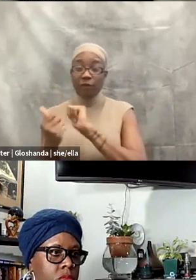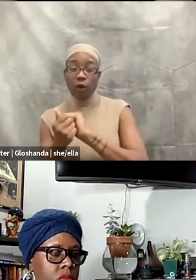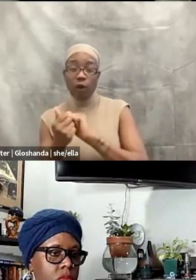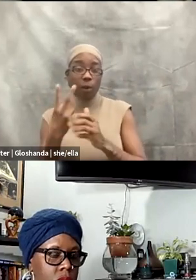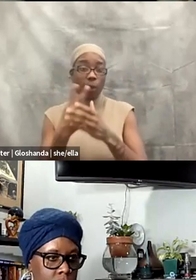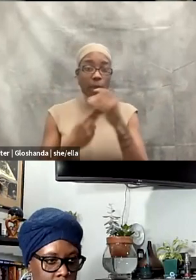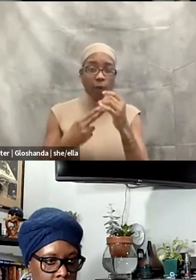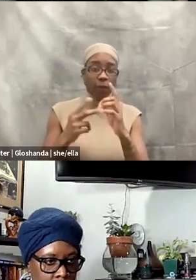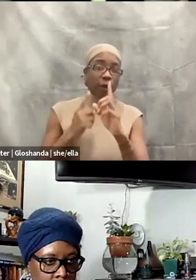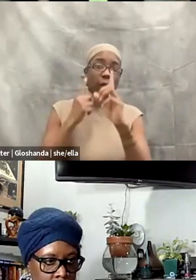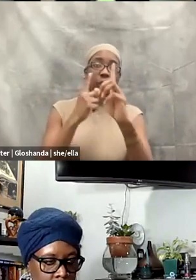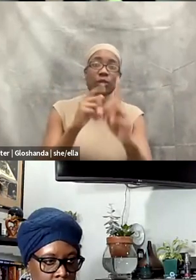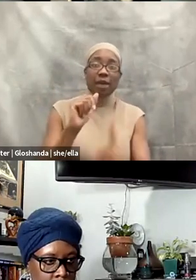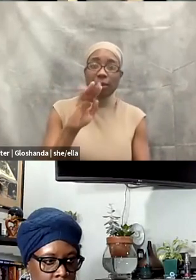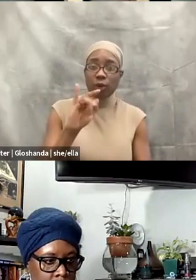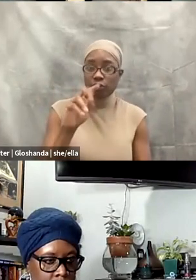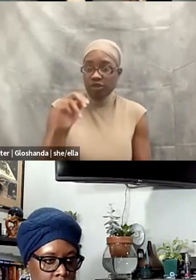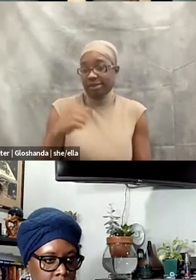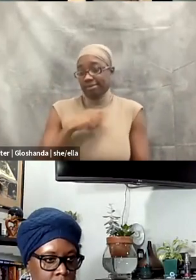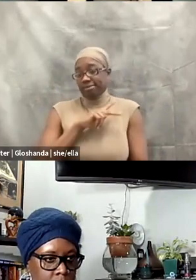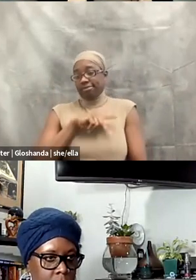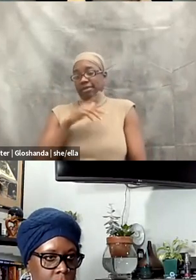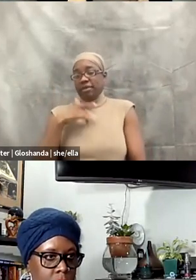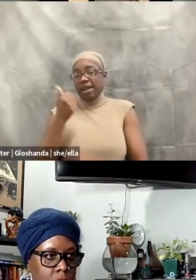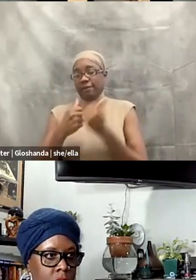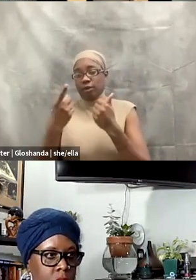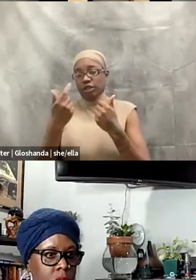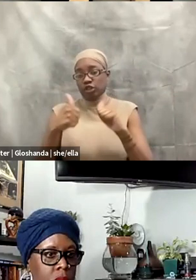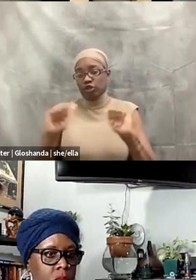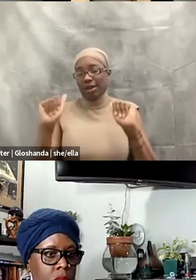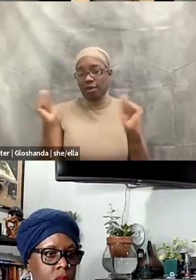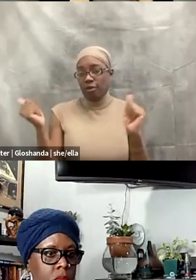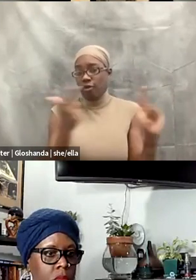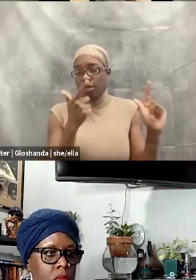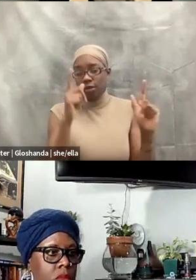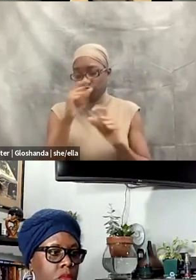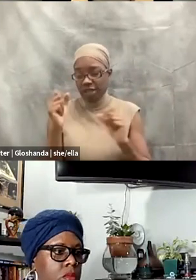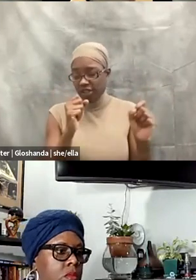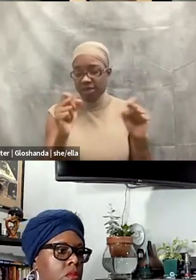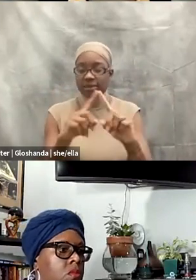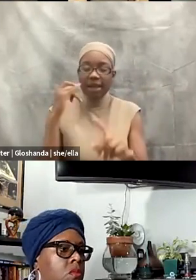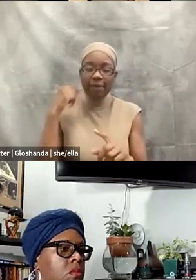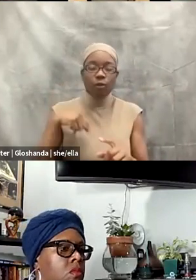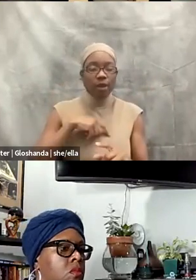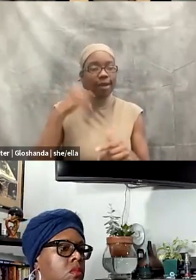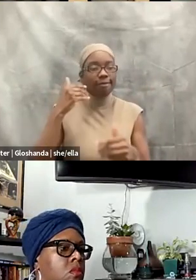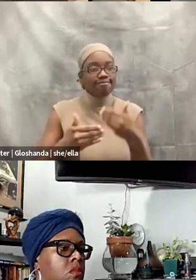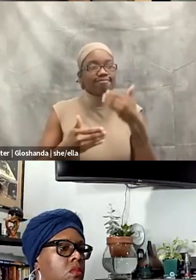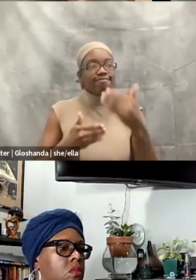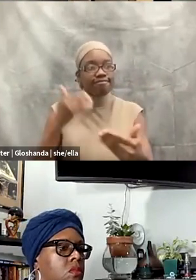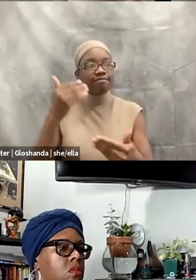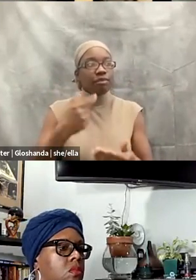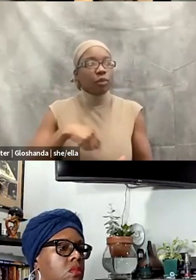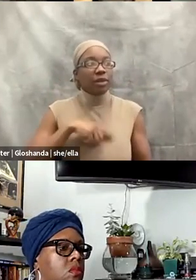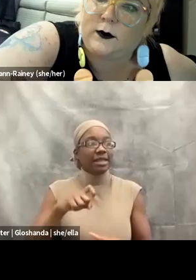think everybody should try all the strategies. Um, and in between, if we're taking steps, we have to make sure that we're not